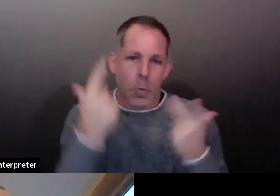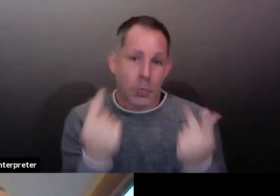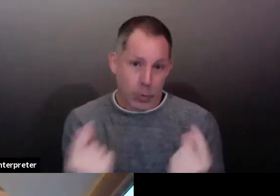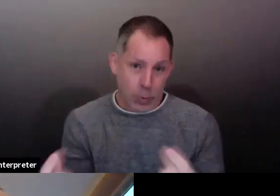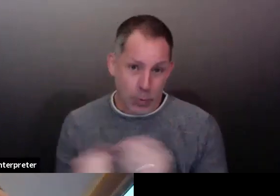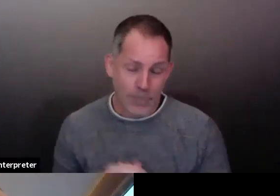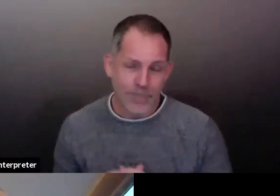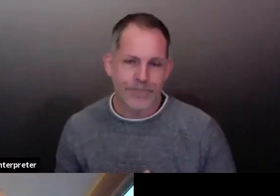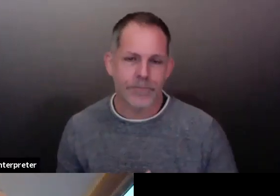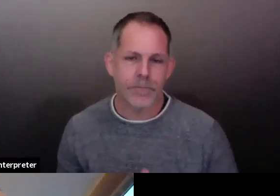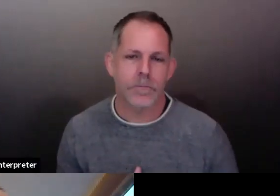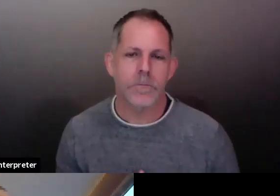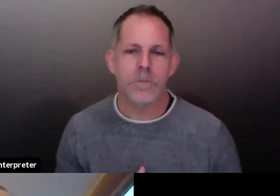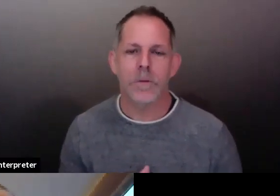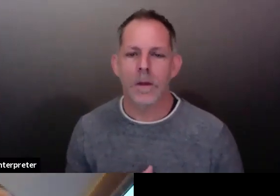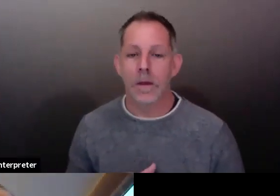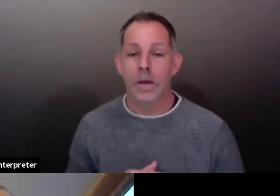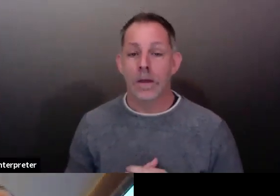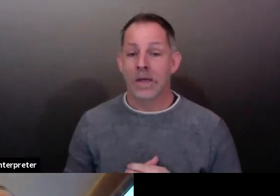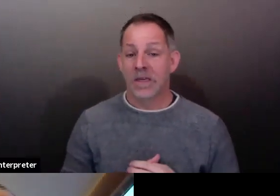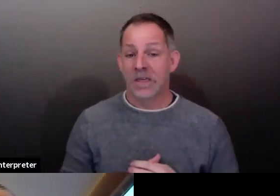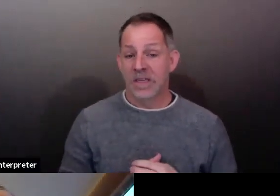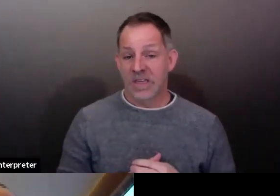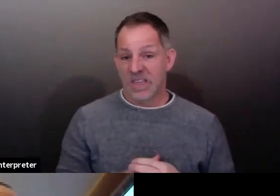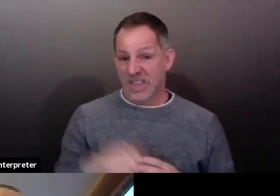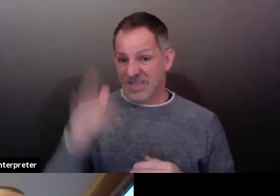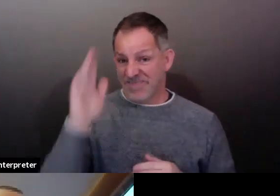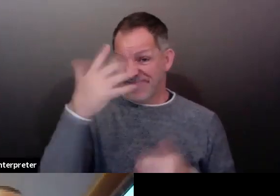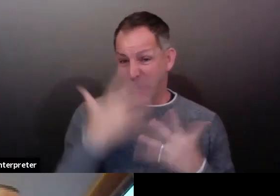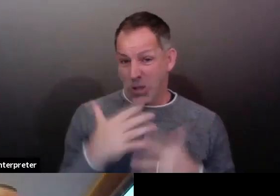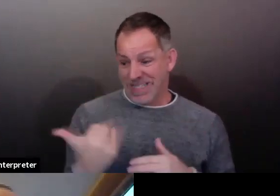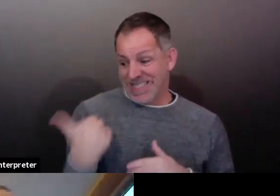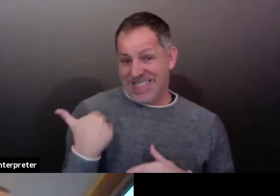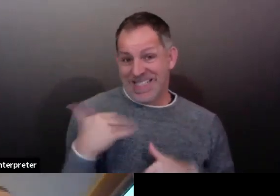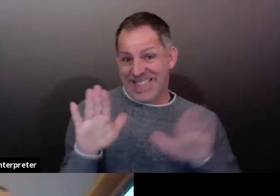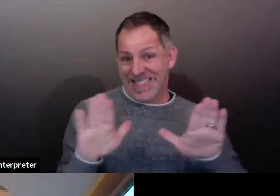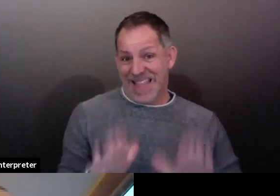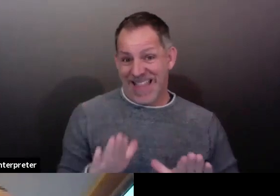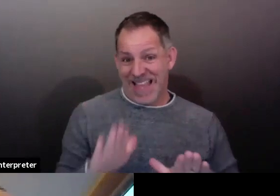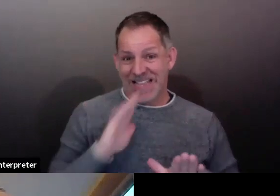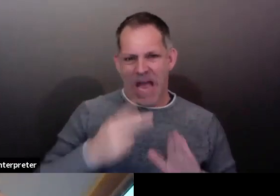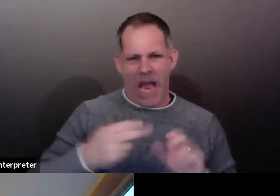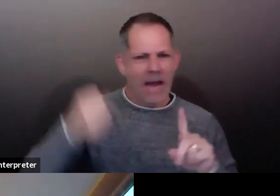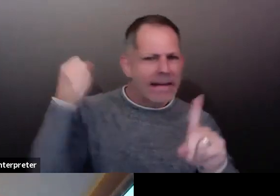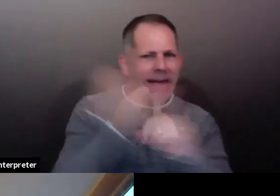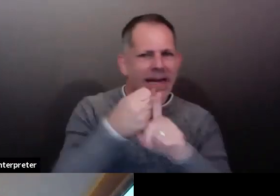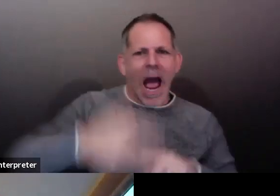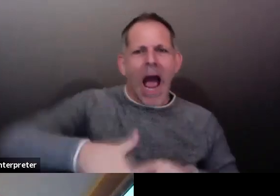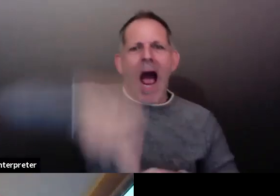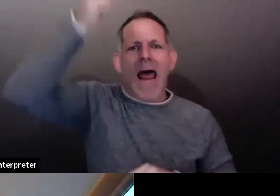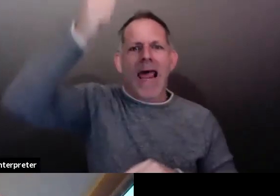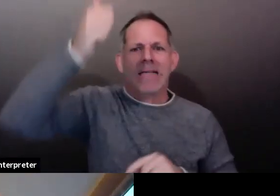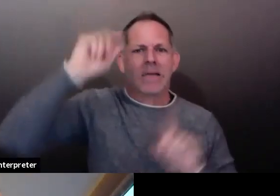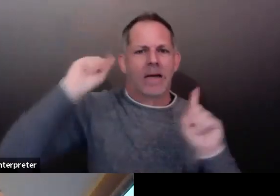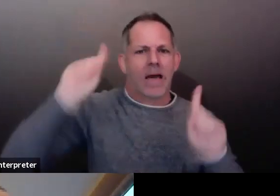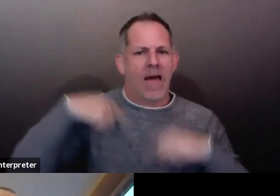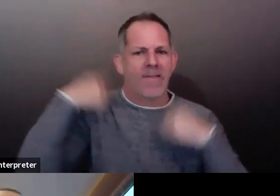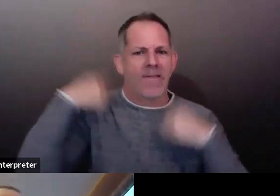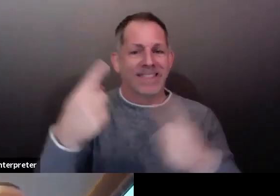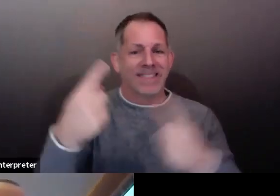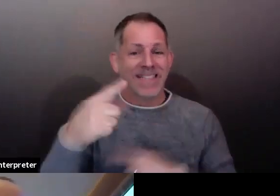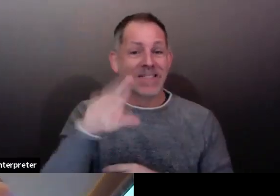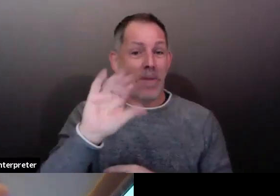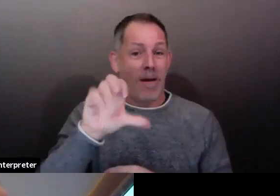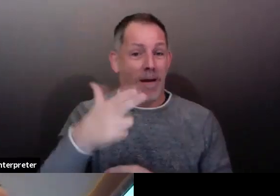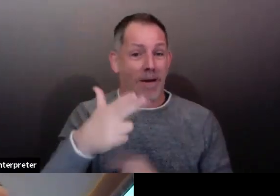highest single day total of newly reported cases since the beginning of the pandemic. Previously, there was a case count of